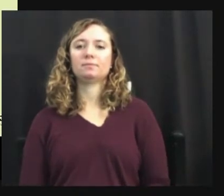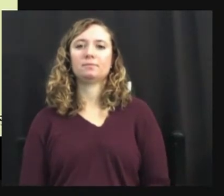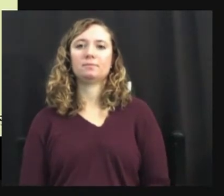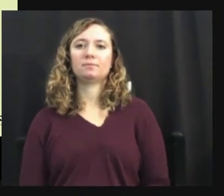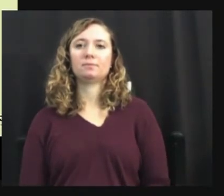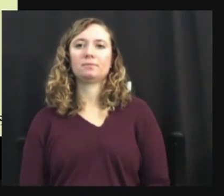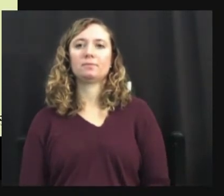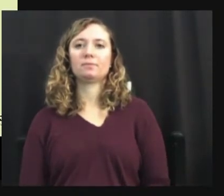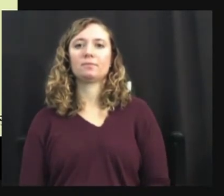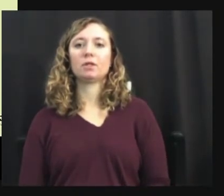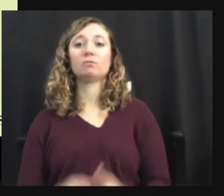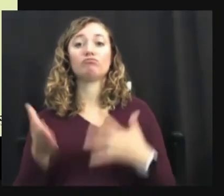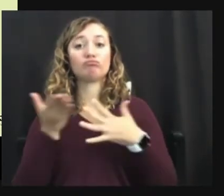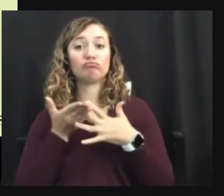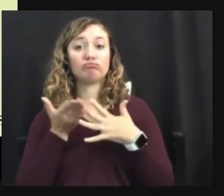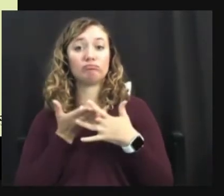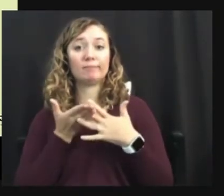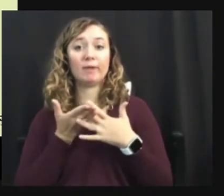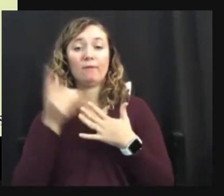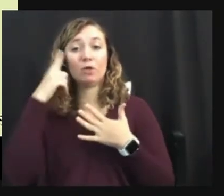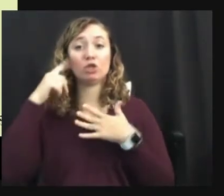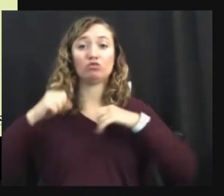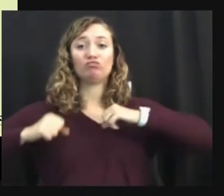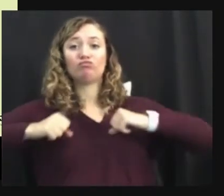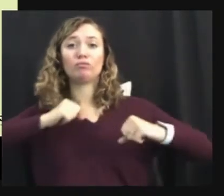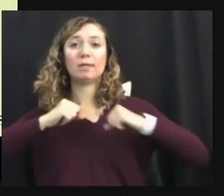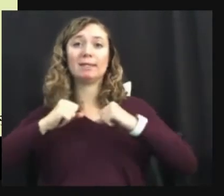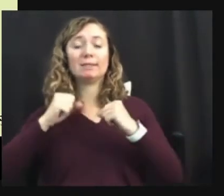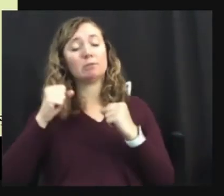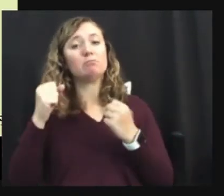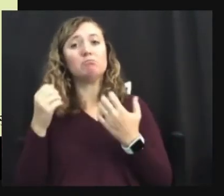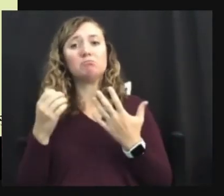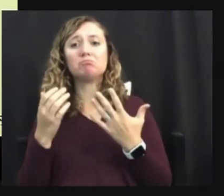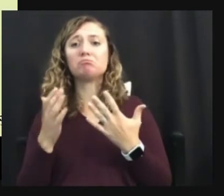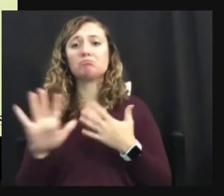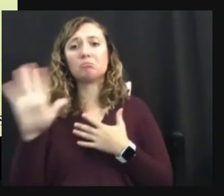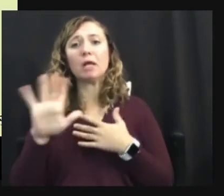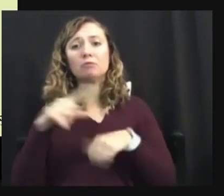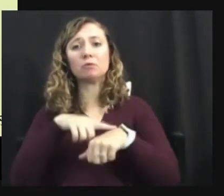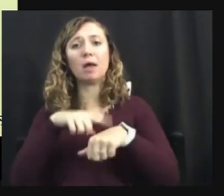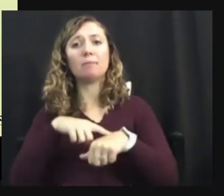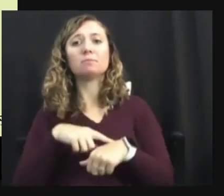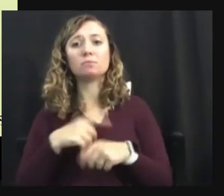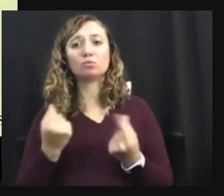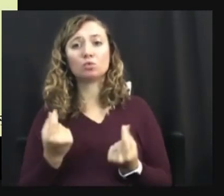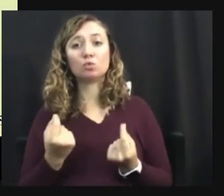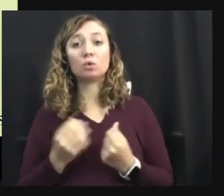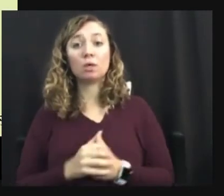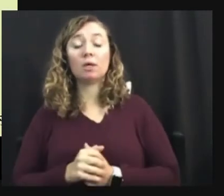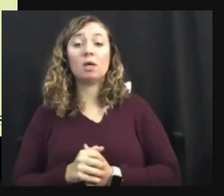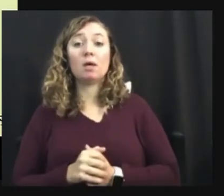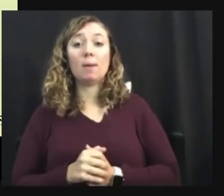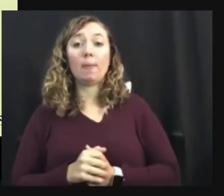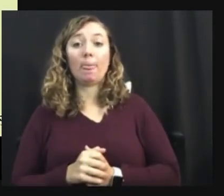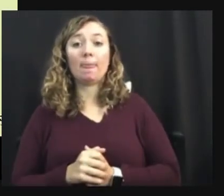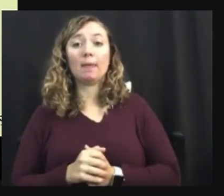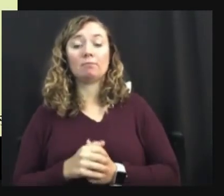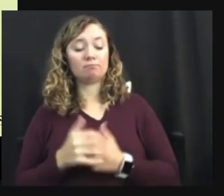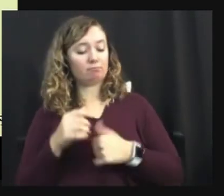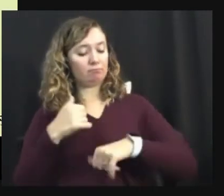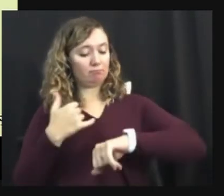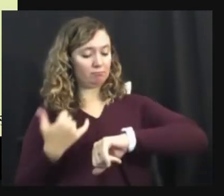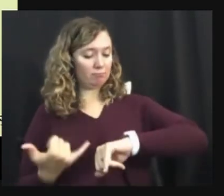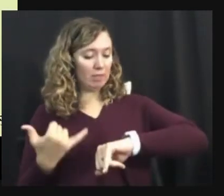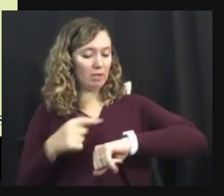Let's take a pause for a stretch break. It's about time. Um, so it's 7 49